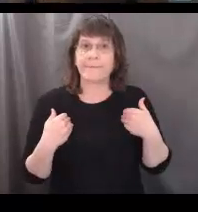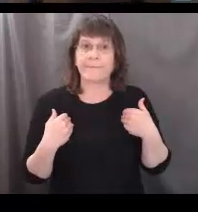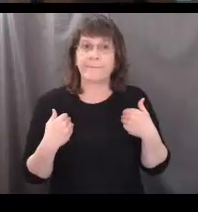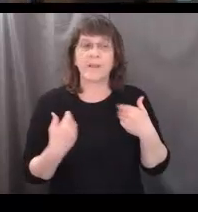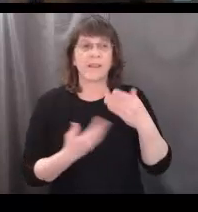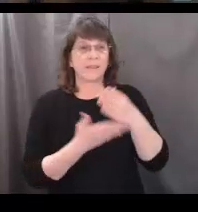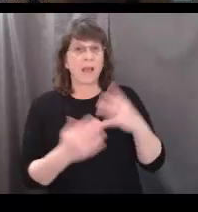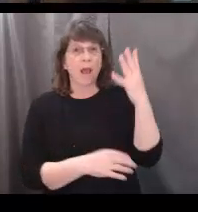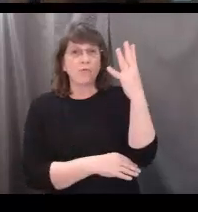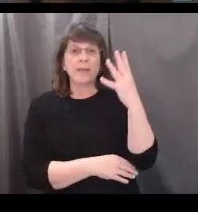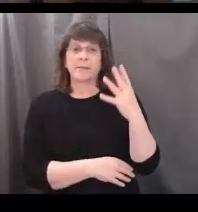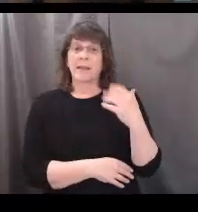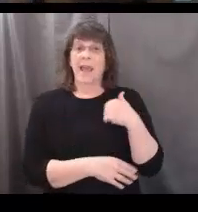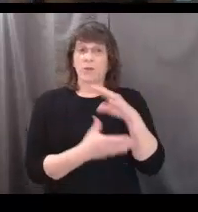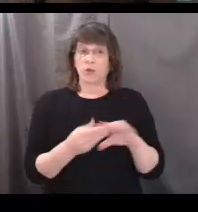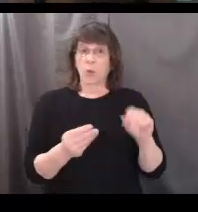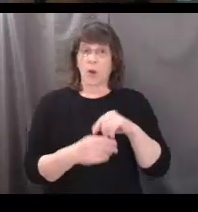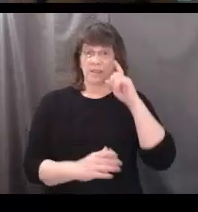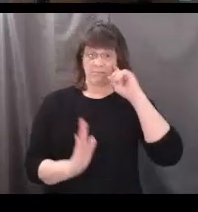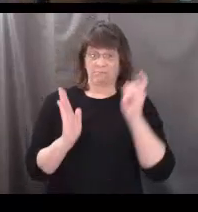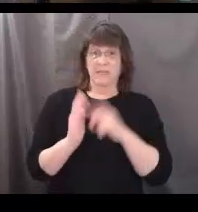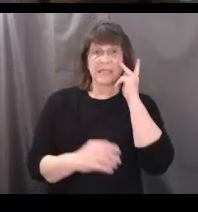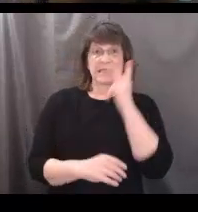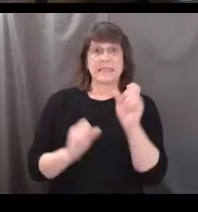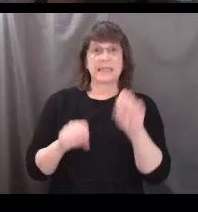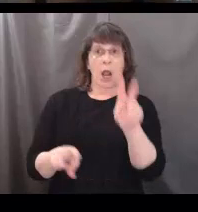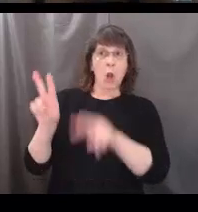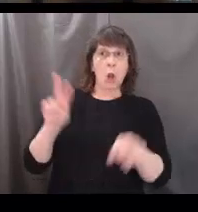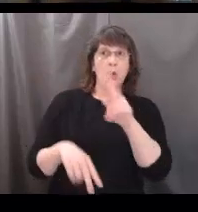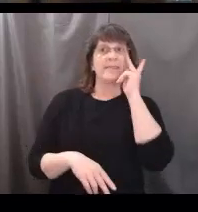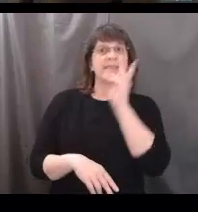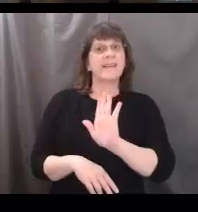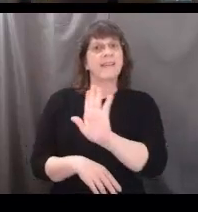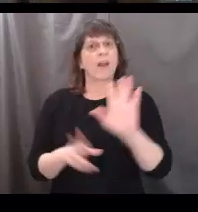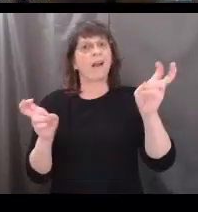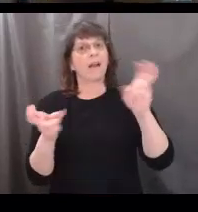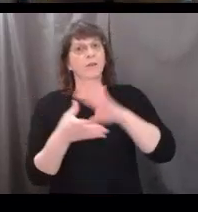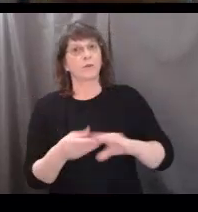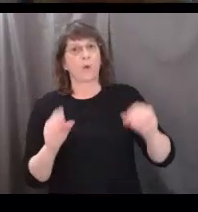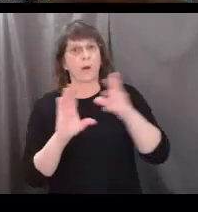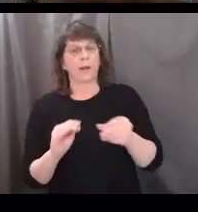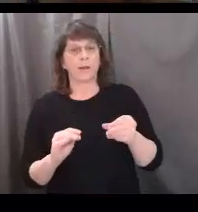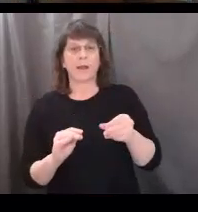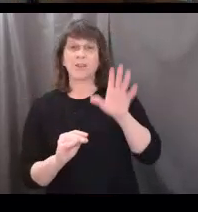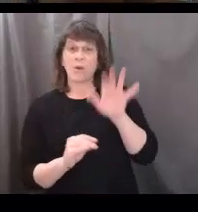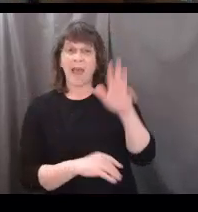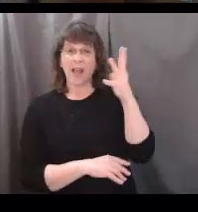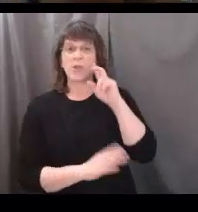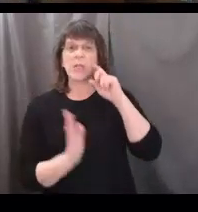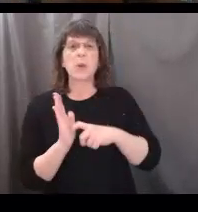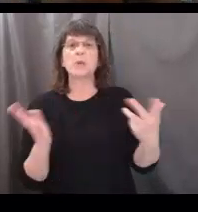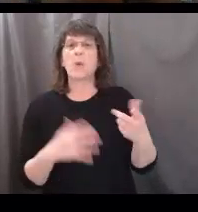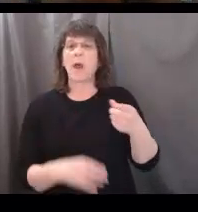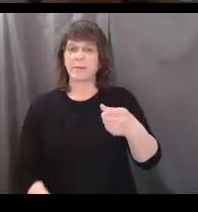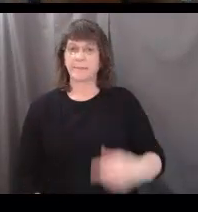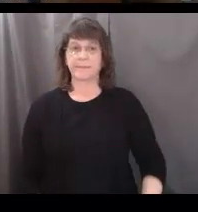Some trees even have stories that we can see just by looking at them. What do you notice about this tree?